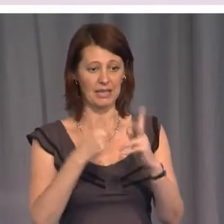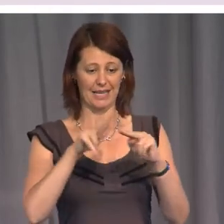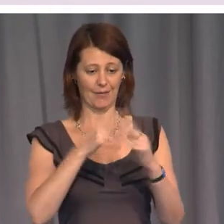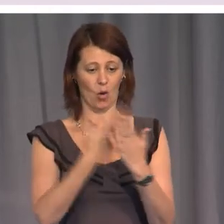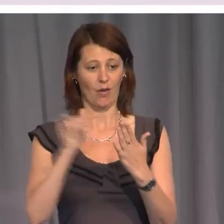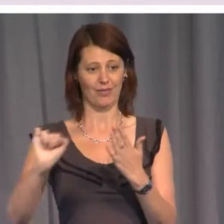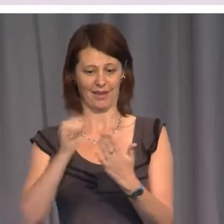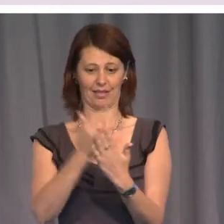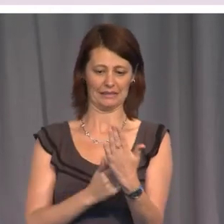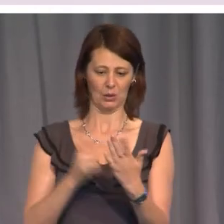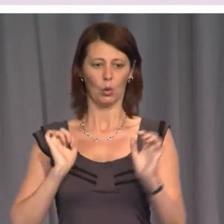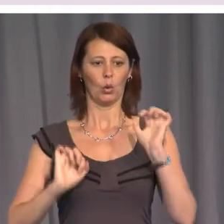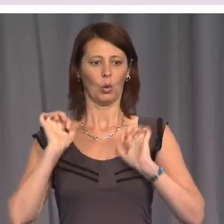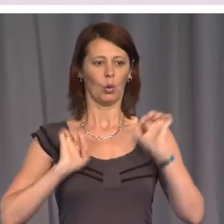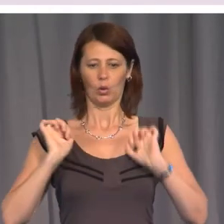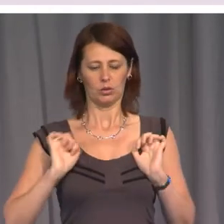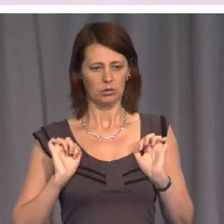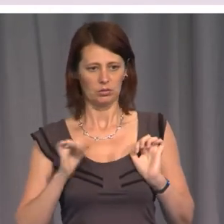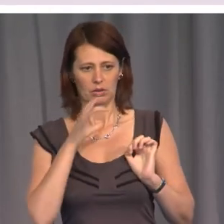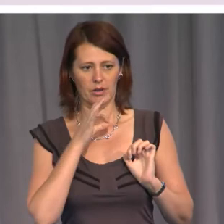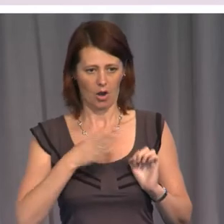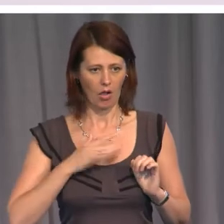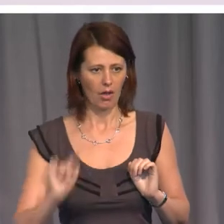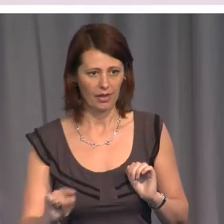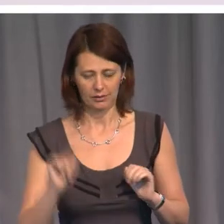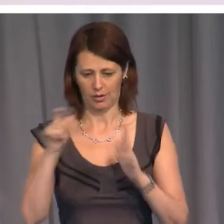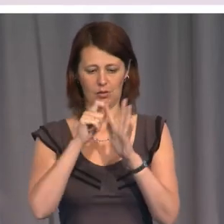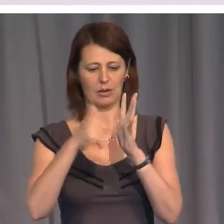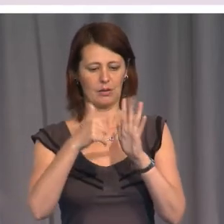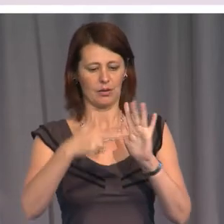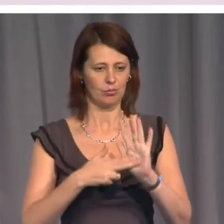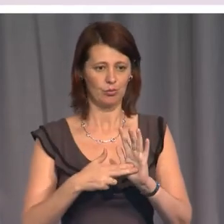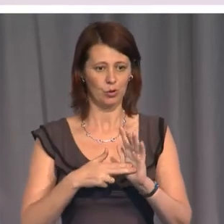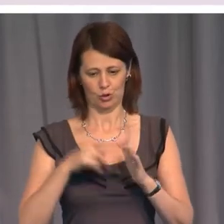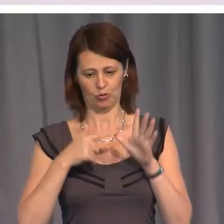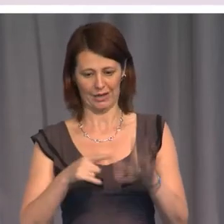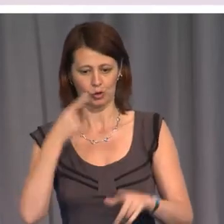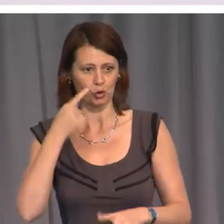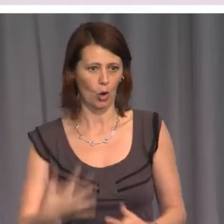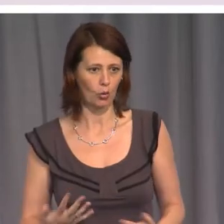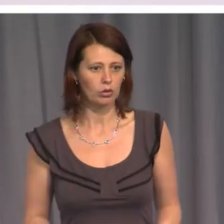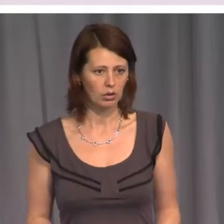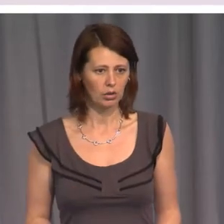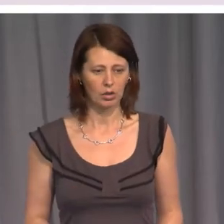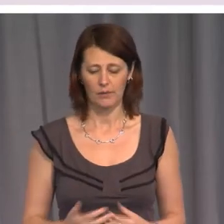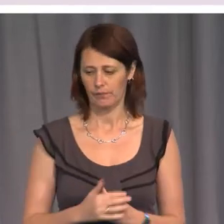course, ruffles feathers. That's the, as Putin's reaction showed. And there has to be,